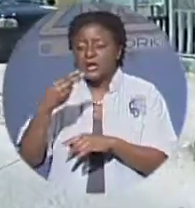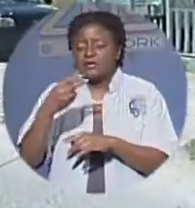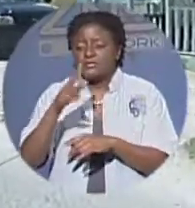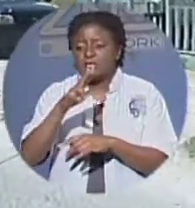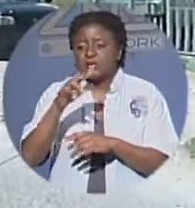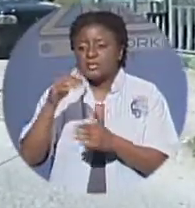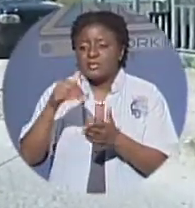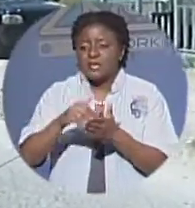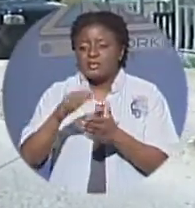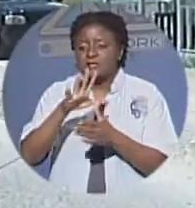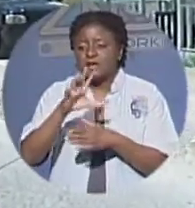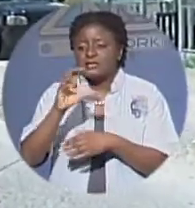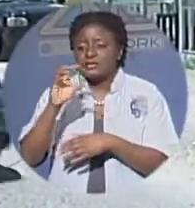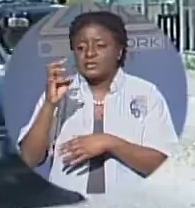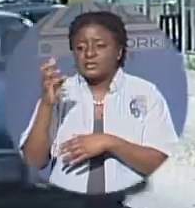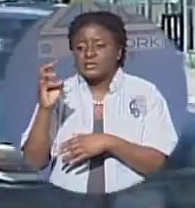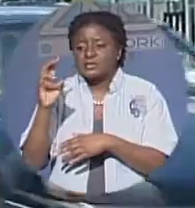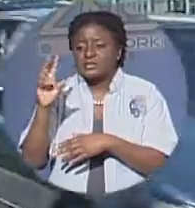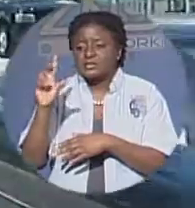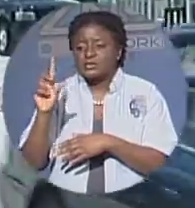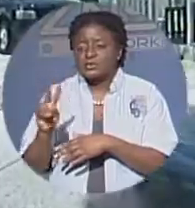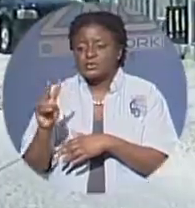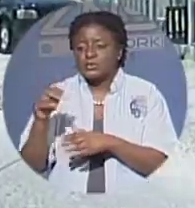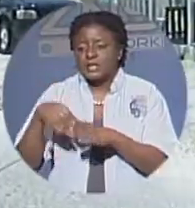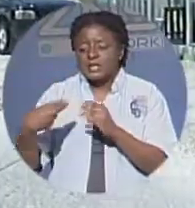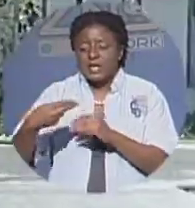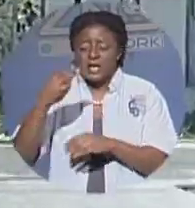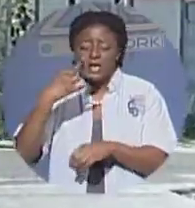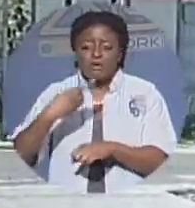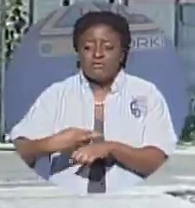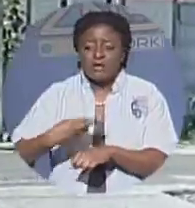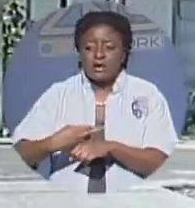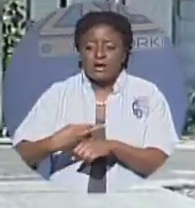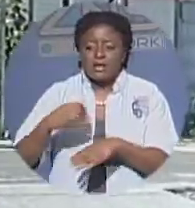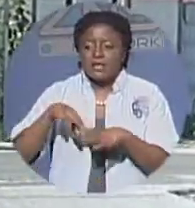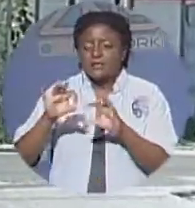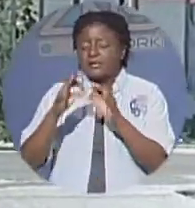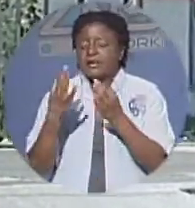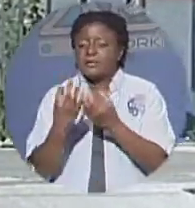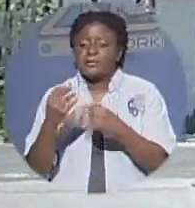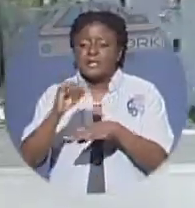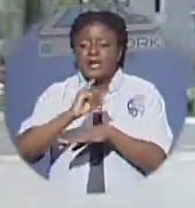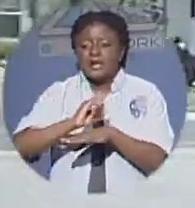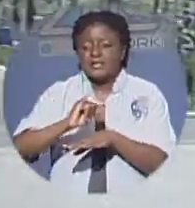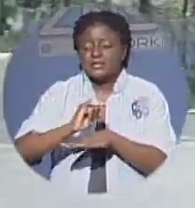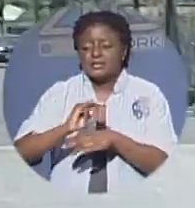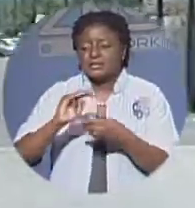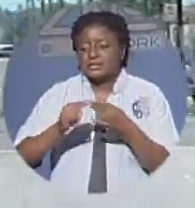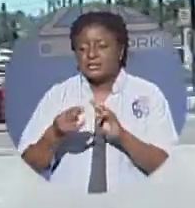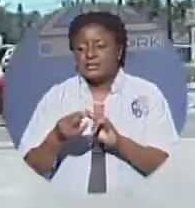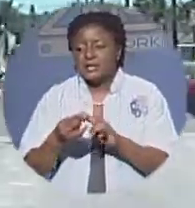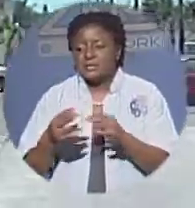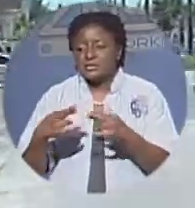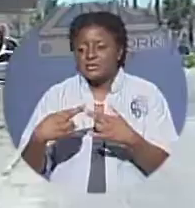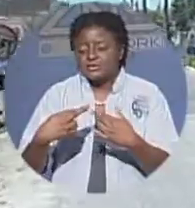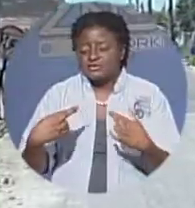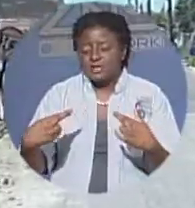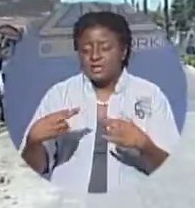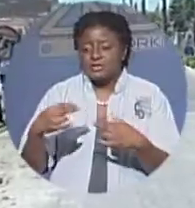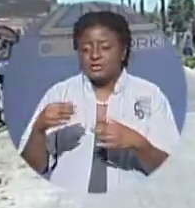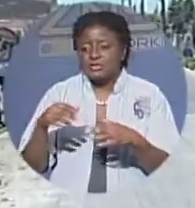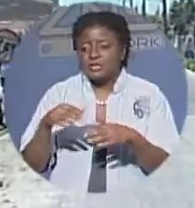3562 in high rock in the family islands the number of registered voters and constituencies range from a low of